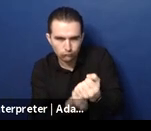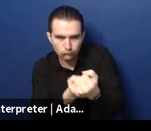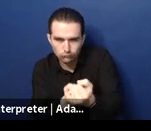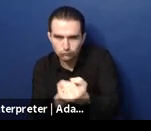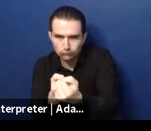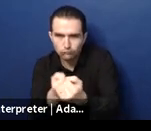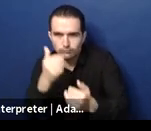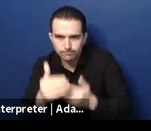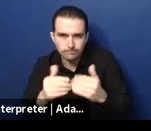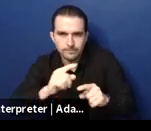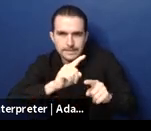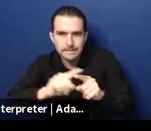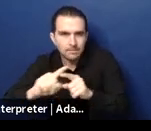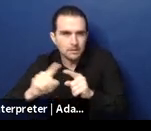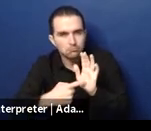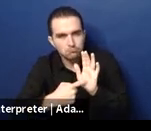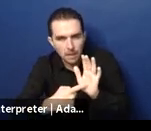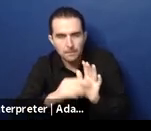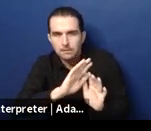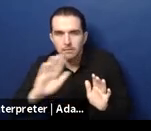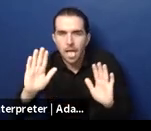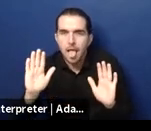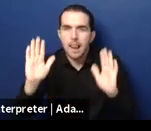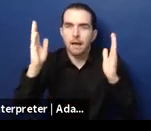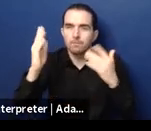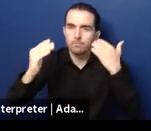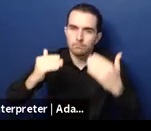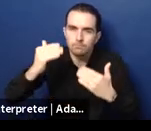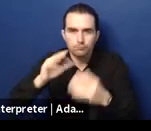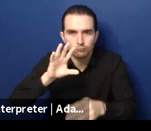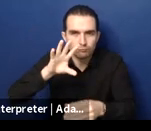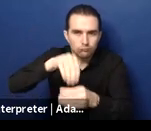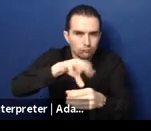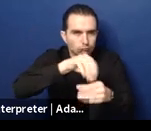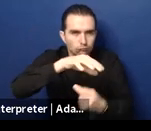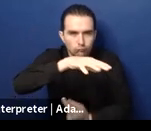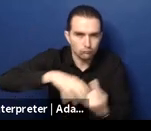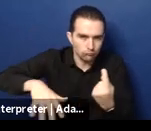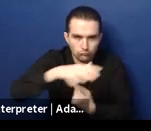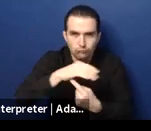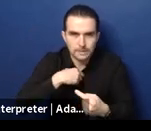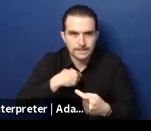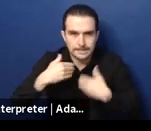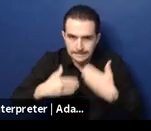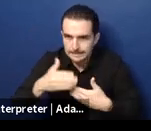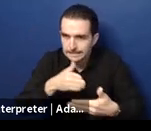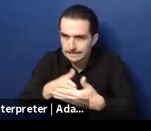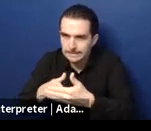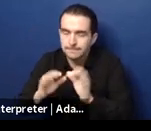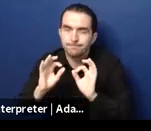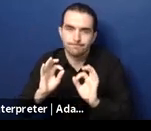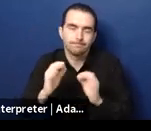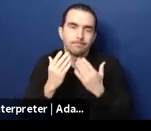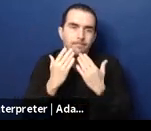Thanks, Alex. We'll move on to our next guest speaking now. Aaron, are you ready to kick off?